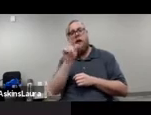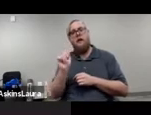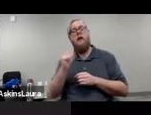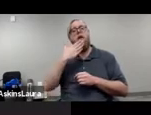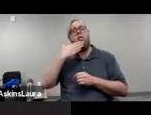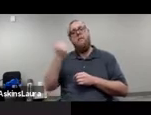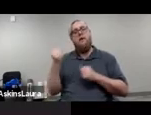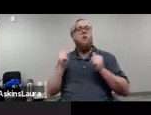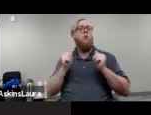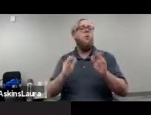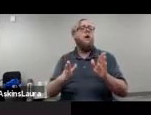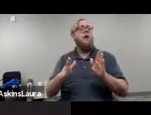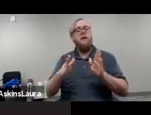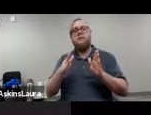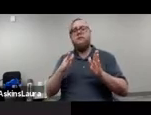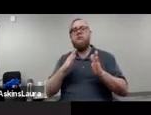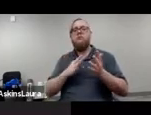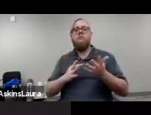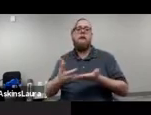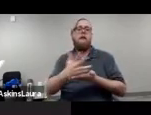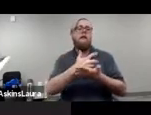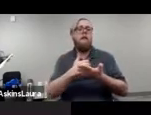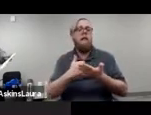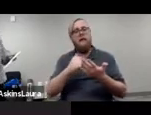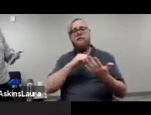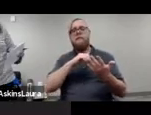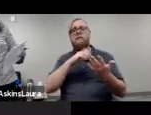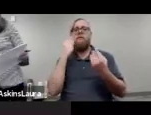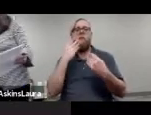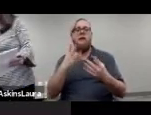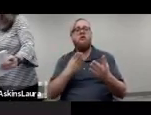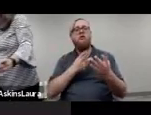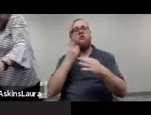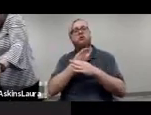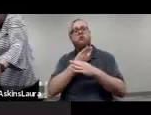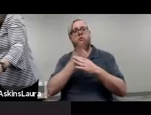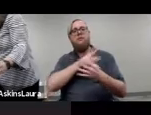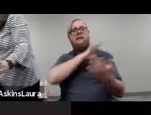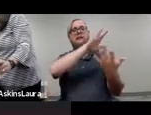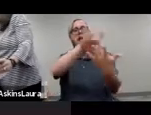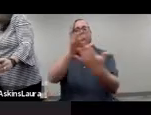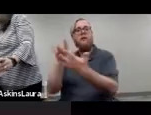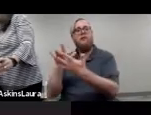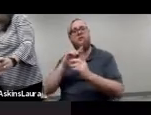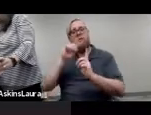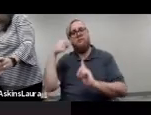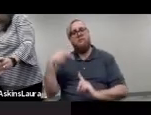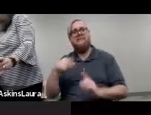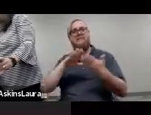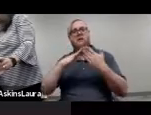to go about the outreach for those particular communities.